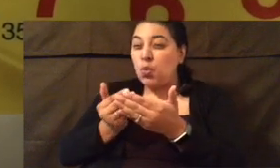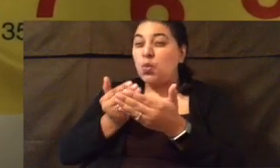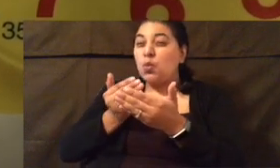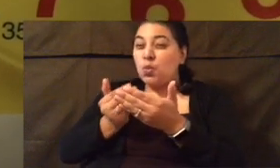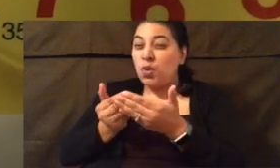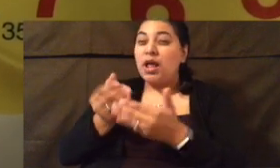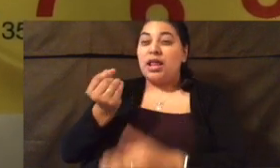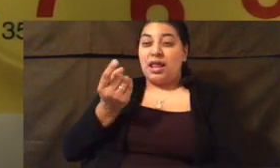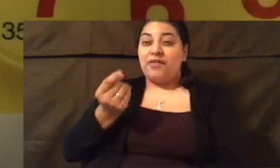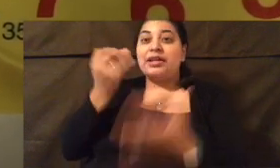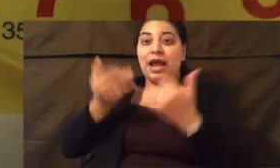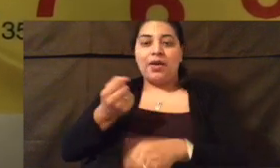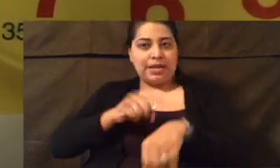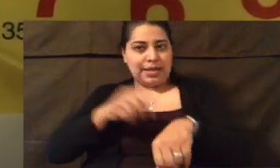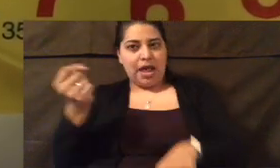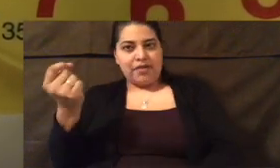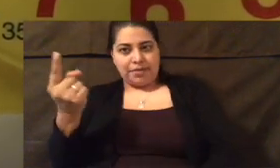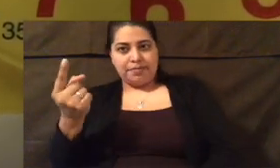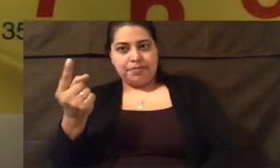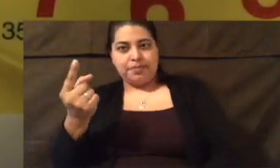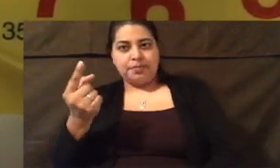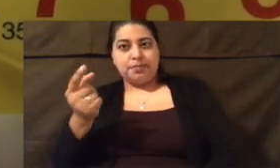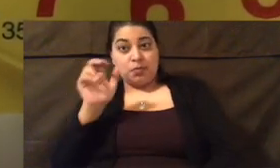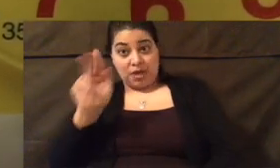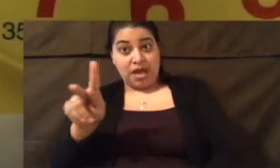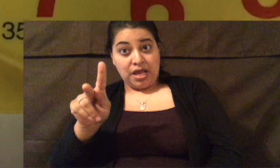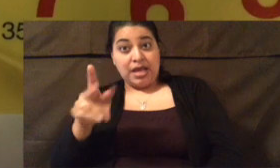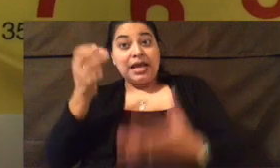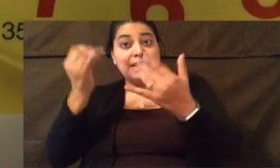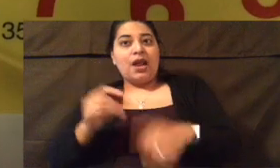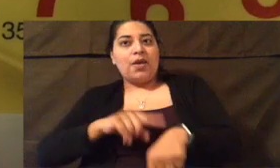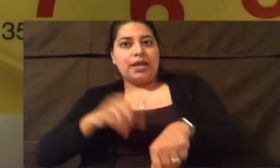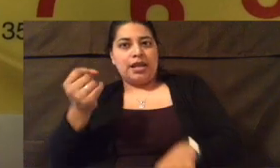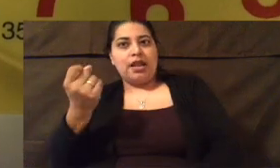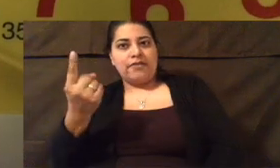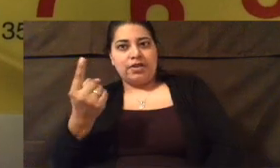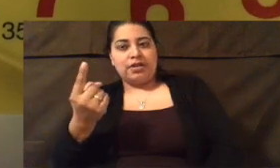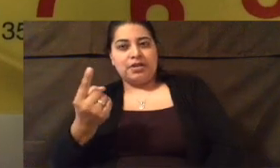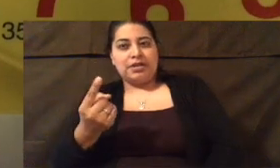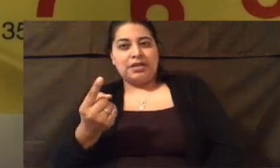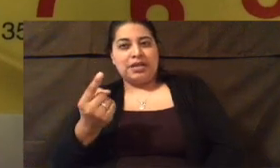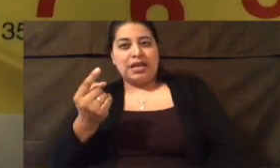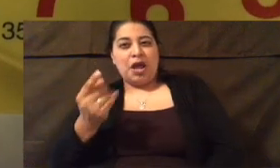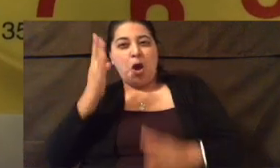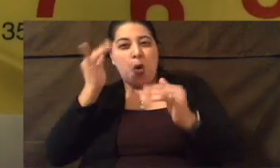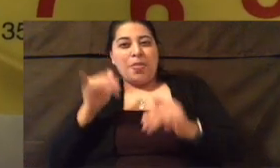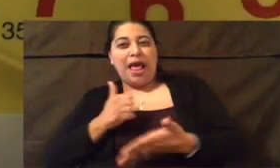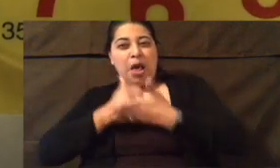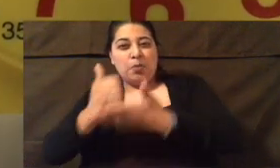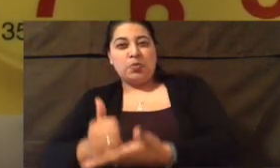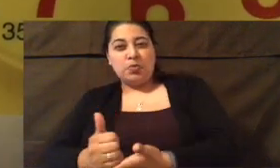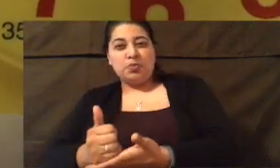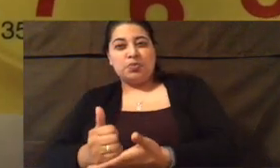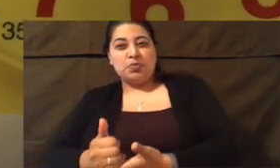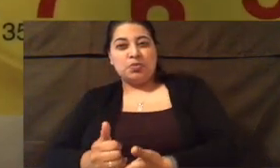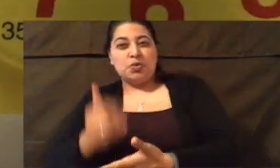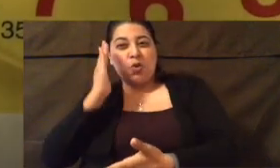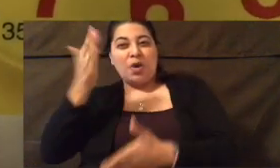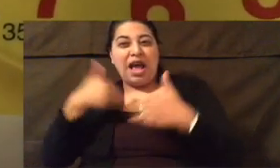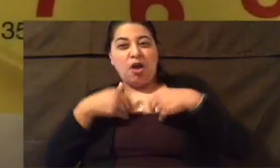closer and closer. One minute away from 11. It's 11. Okay? It'll now be 11. I hope that's helpful.